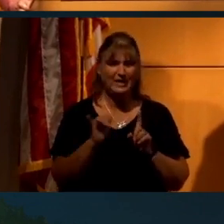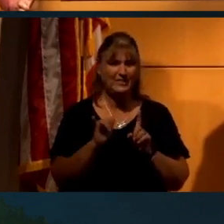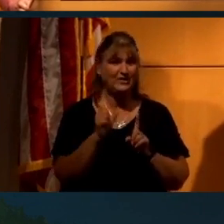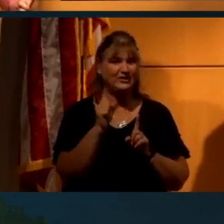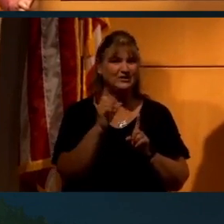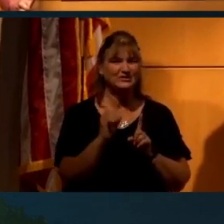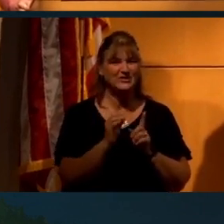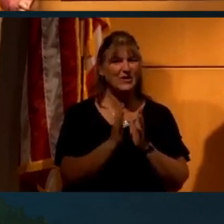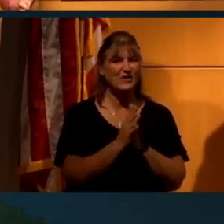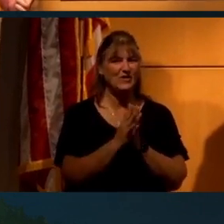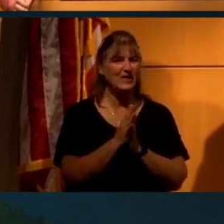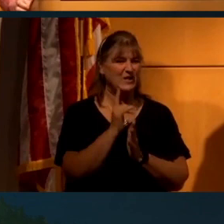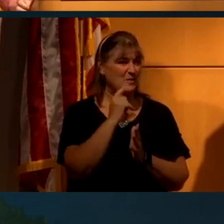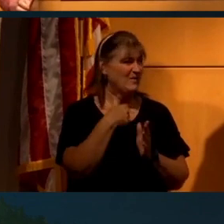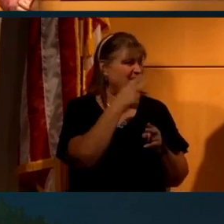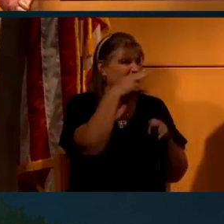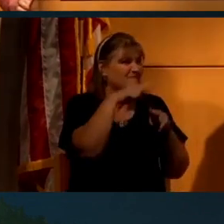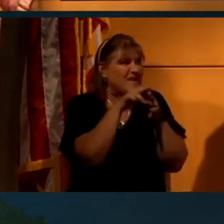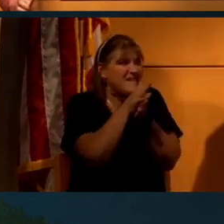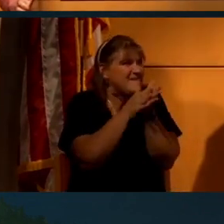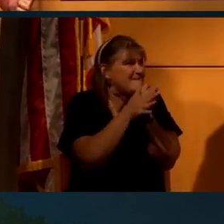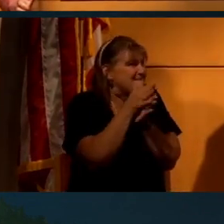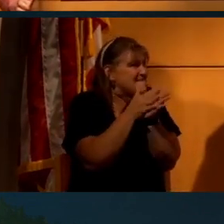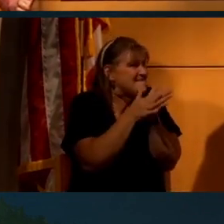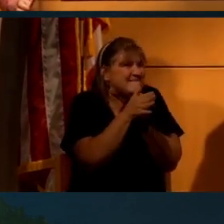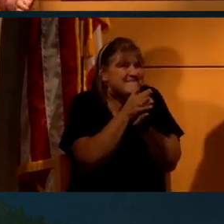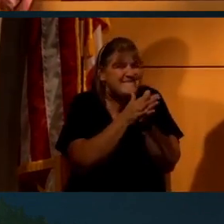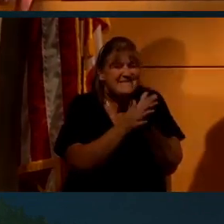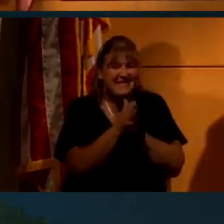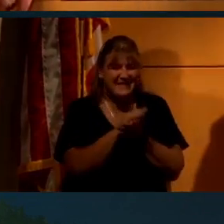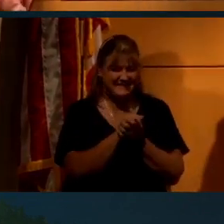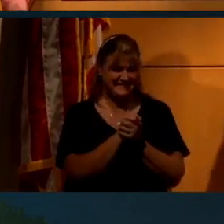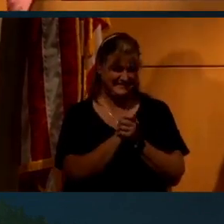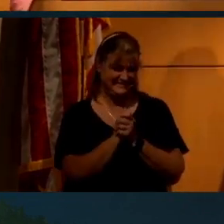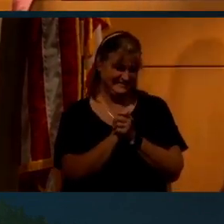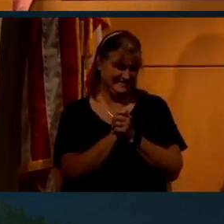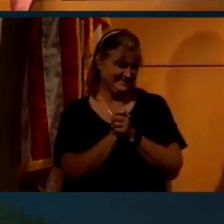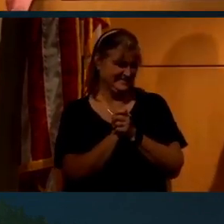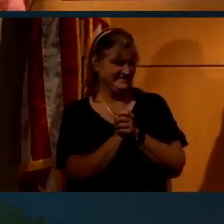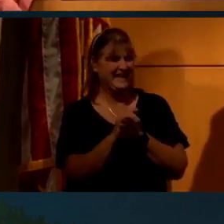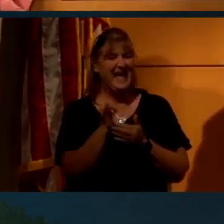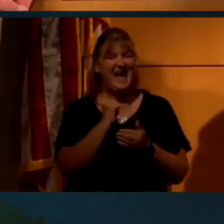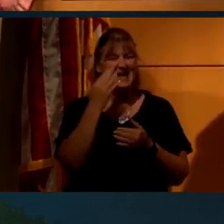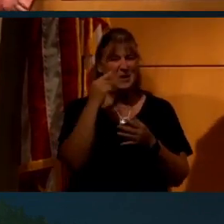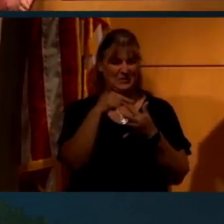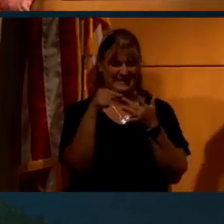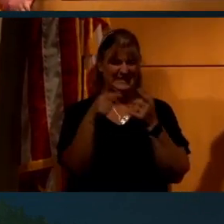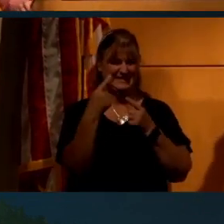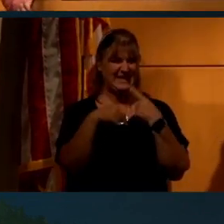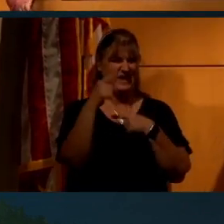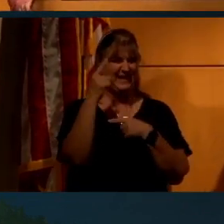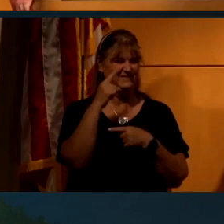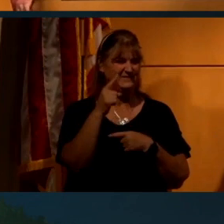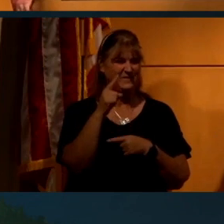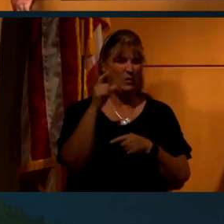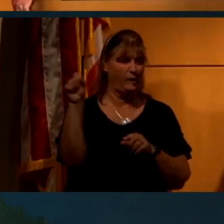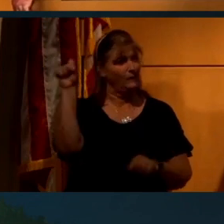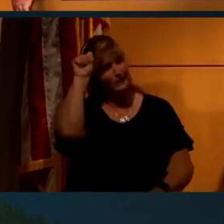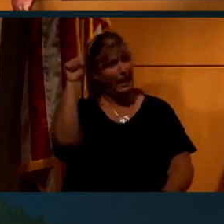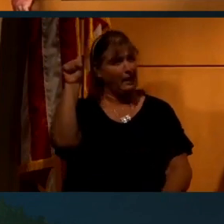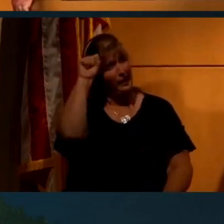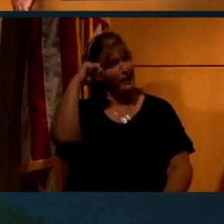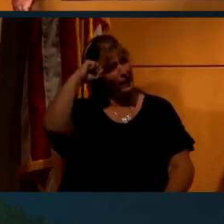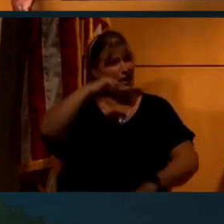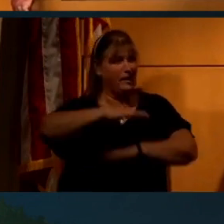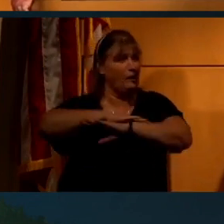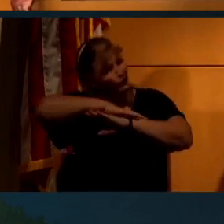And so you're going to have a lot of fun with this, I think. I don't know what the sign is for banging head on desk,